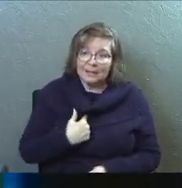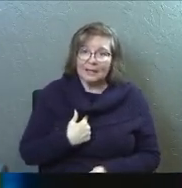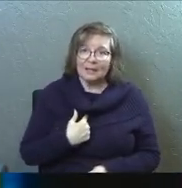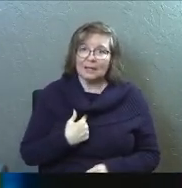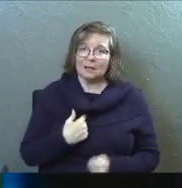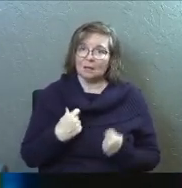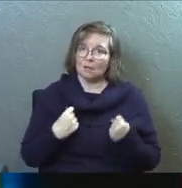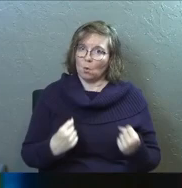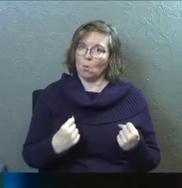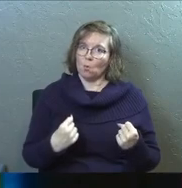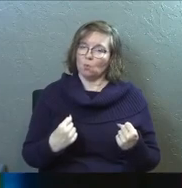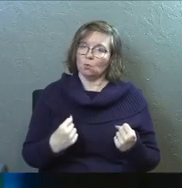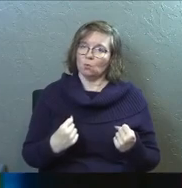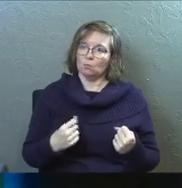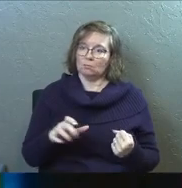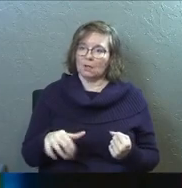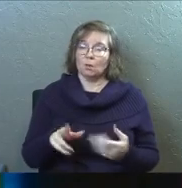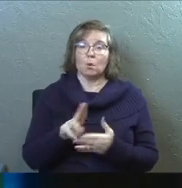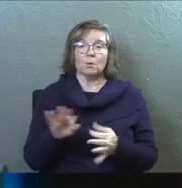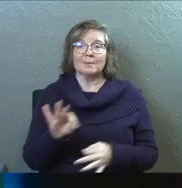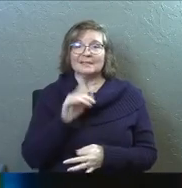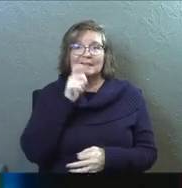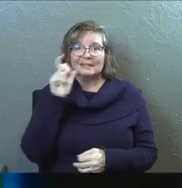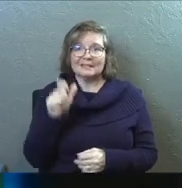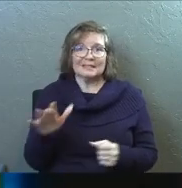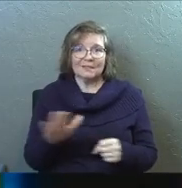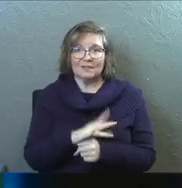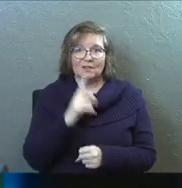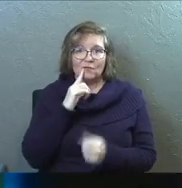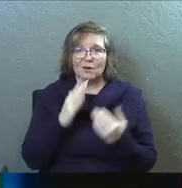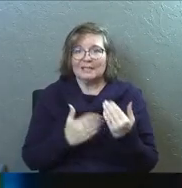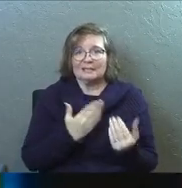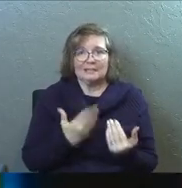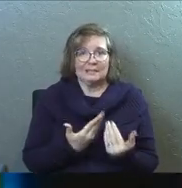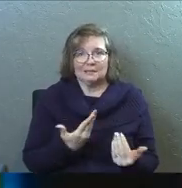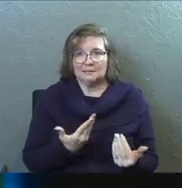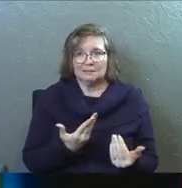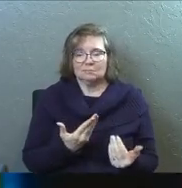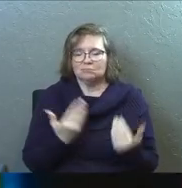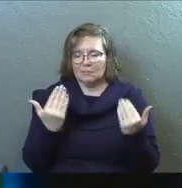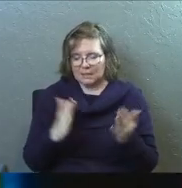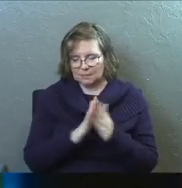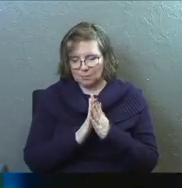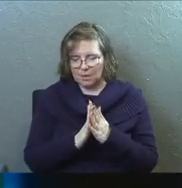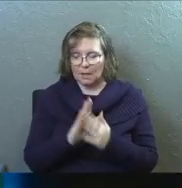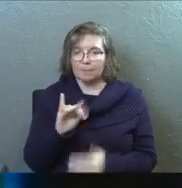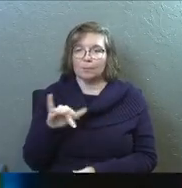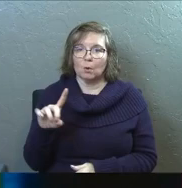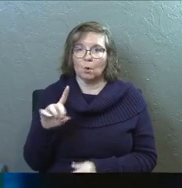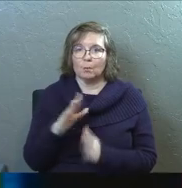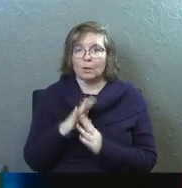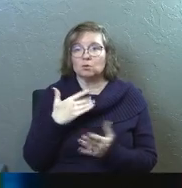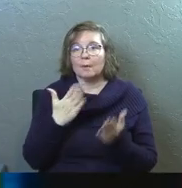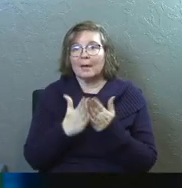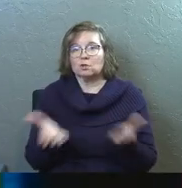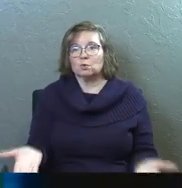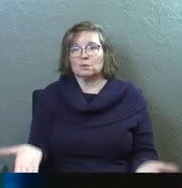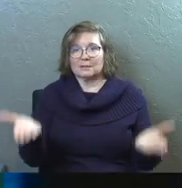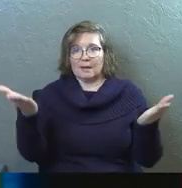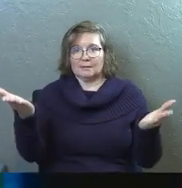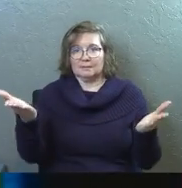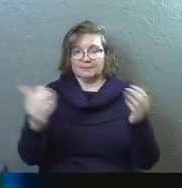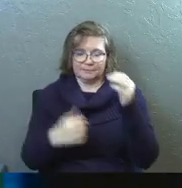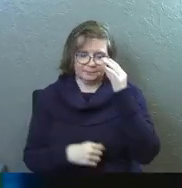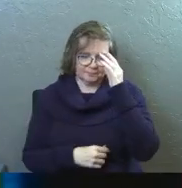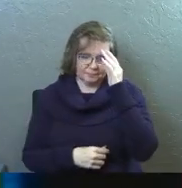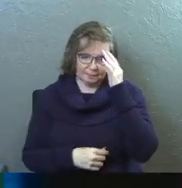bold. The Holy Spirit does not need to fill you for easy. So let's pray bold prayers. So I'm going ask us to stand right